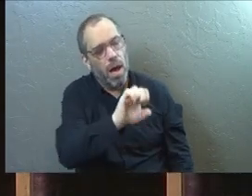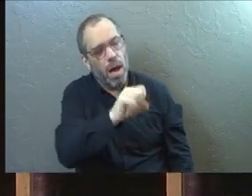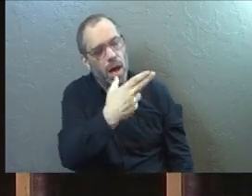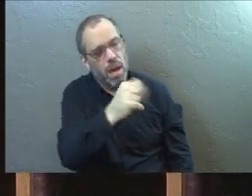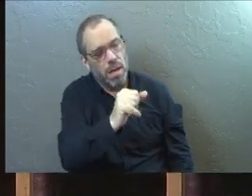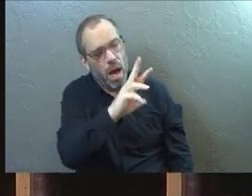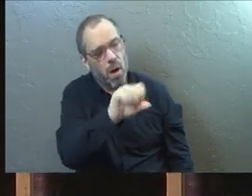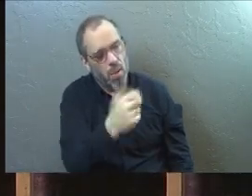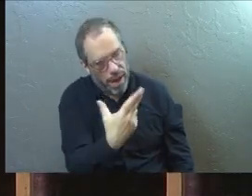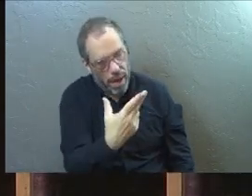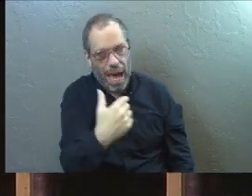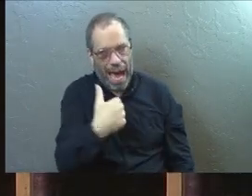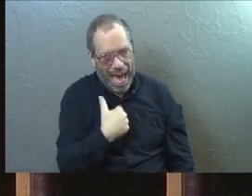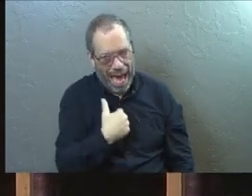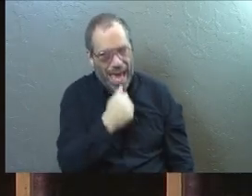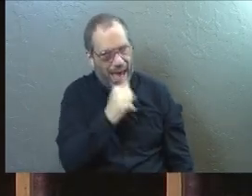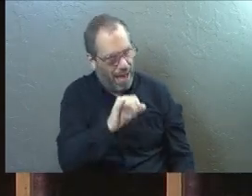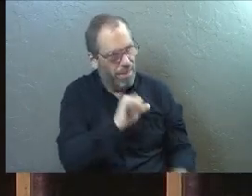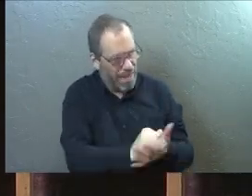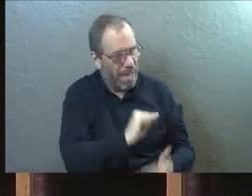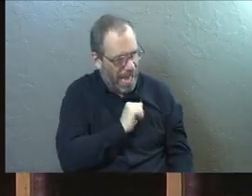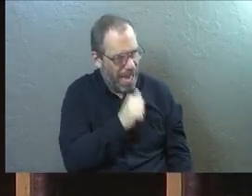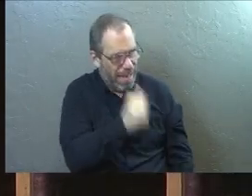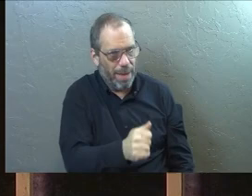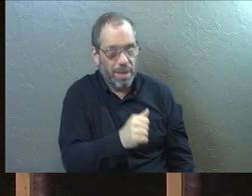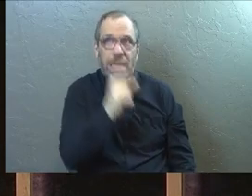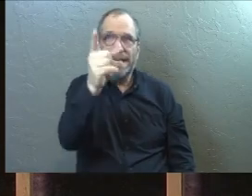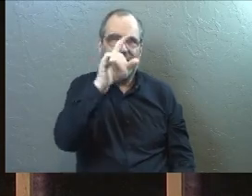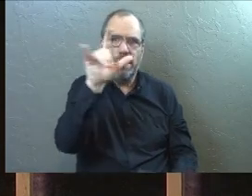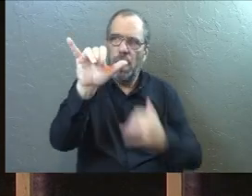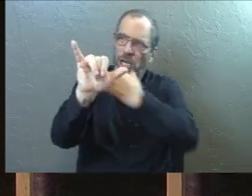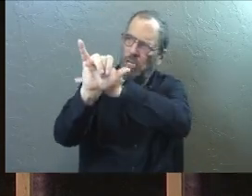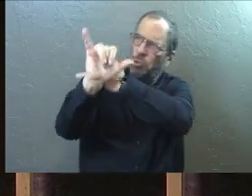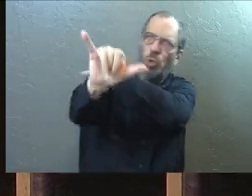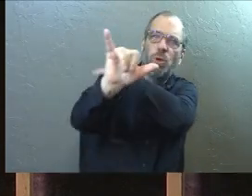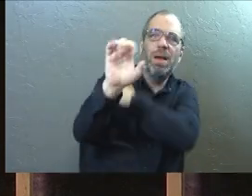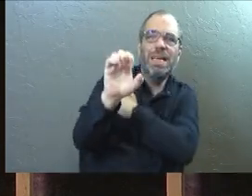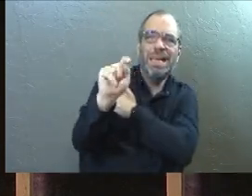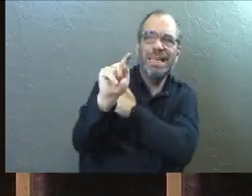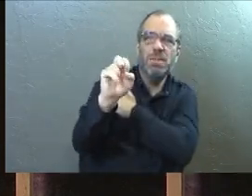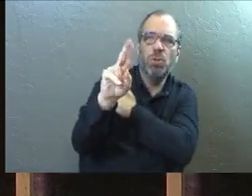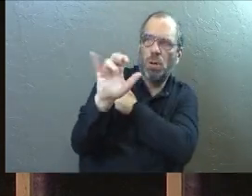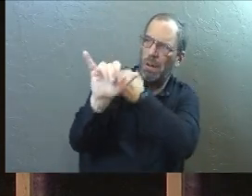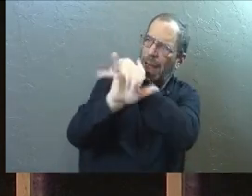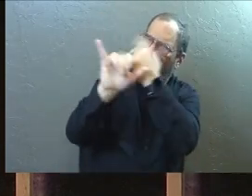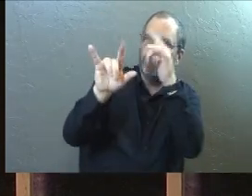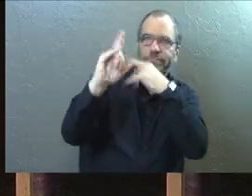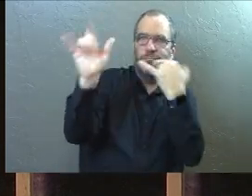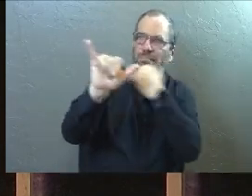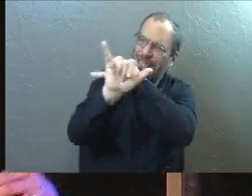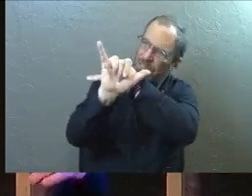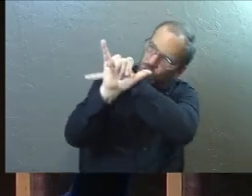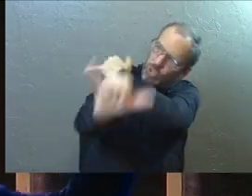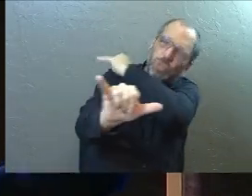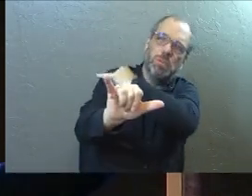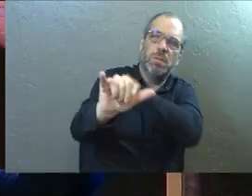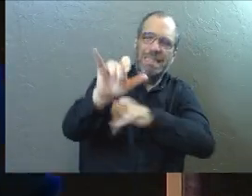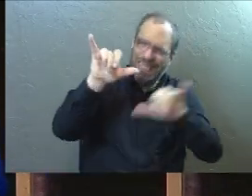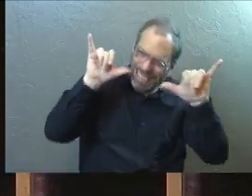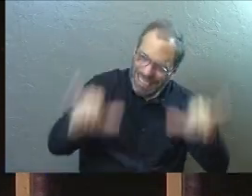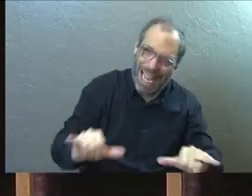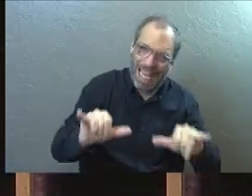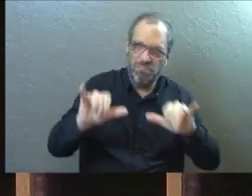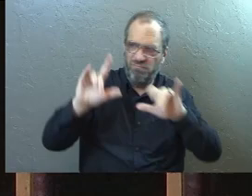that I am. And we looked at the fact that he is eternal. He is now. He is absolute. He is unchanging. He is